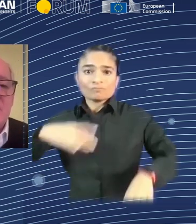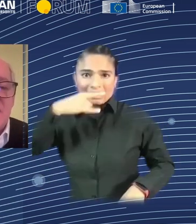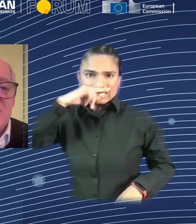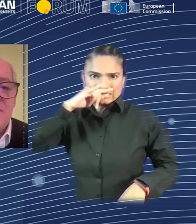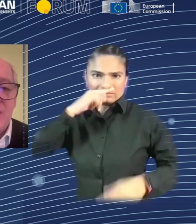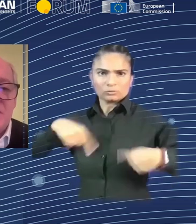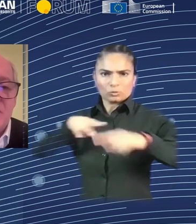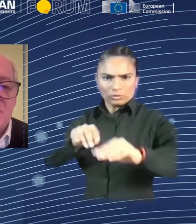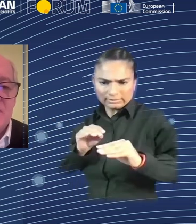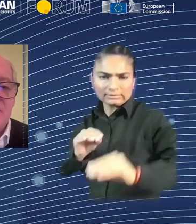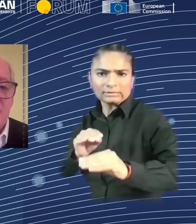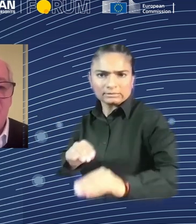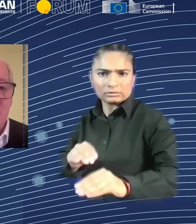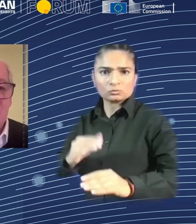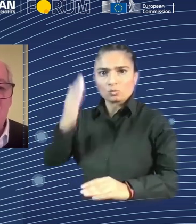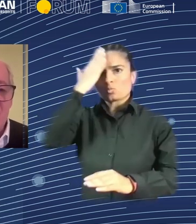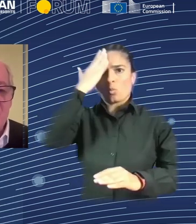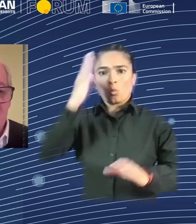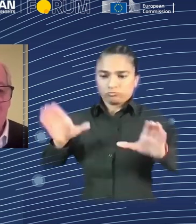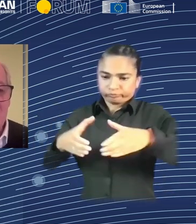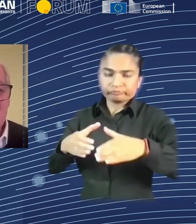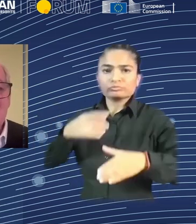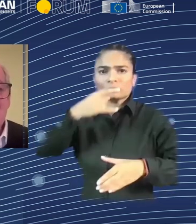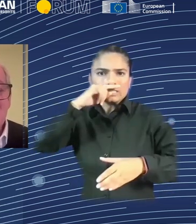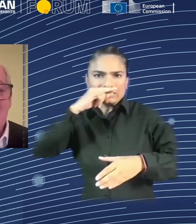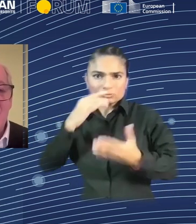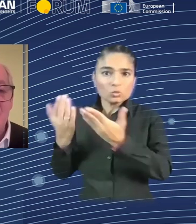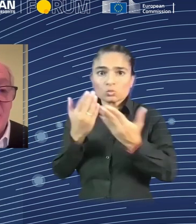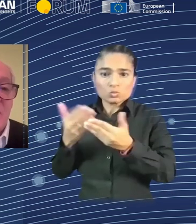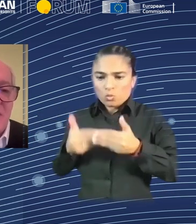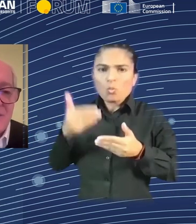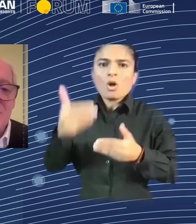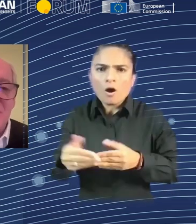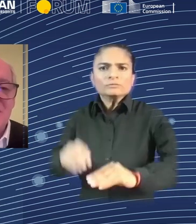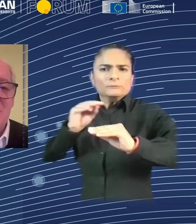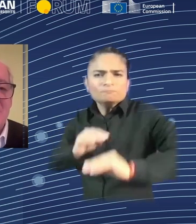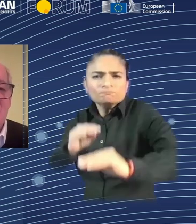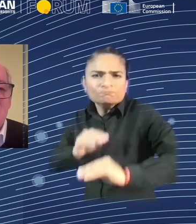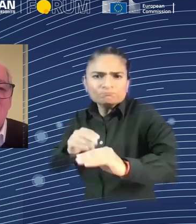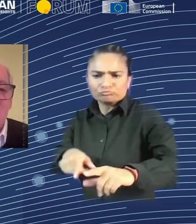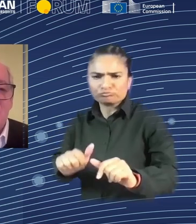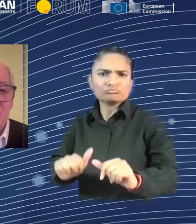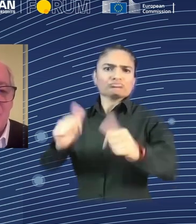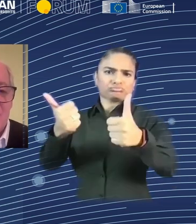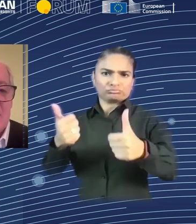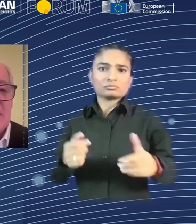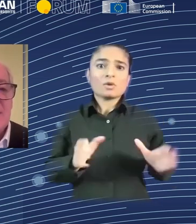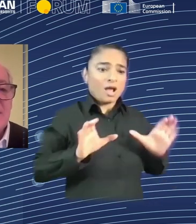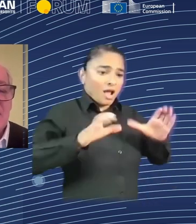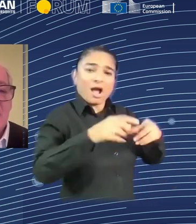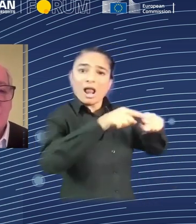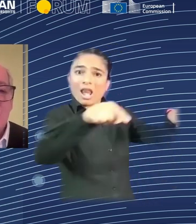But it's far too expensive for the vast majority of the human race. And in fact, we could never do it in practice for all children.